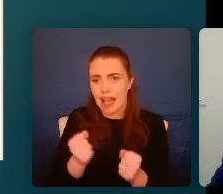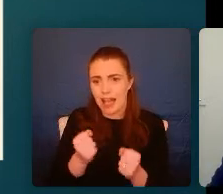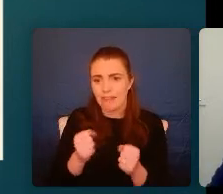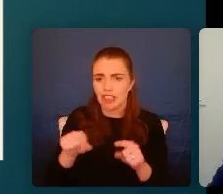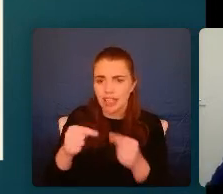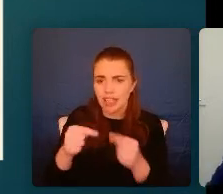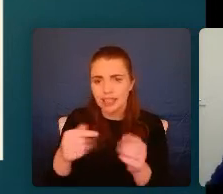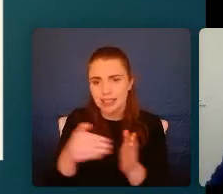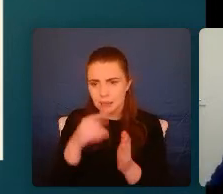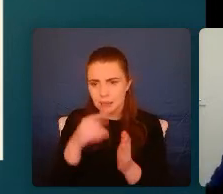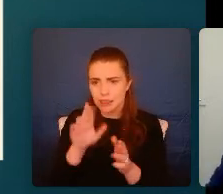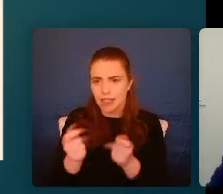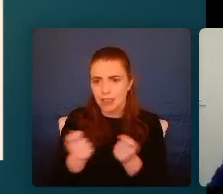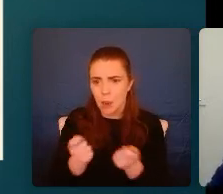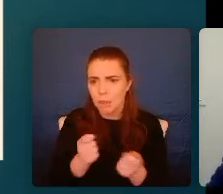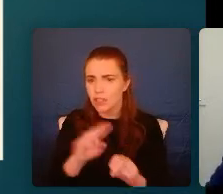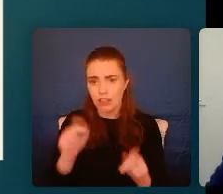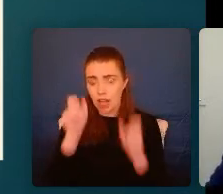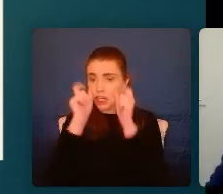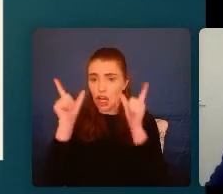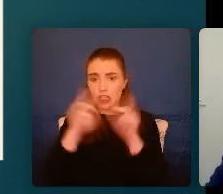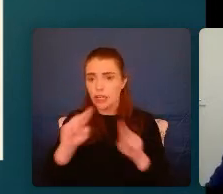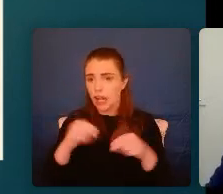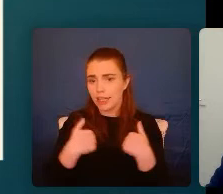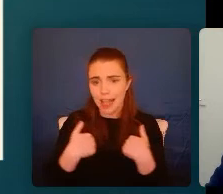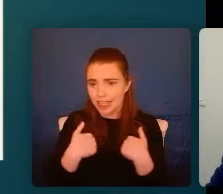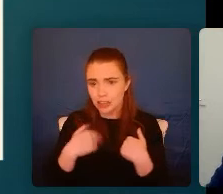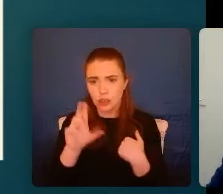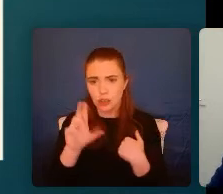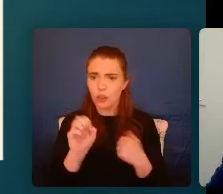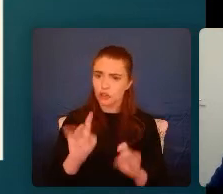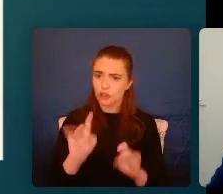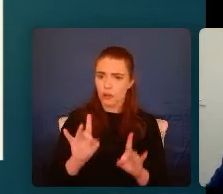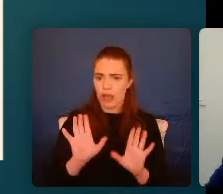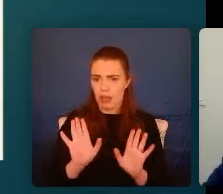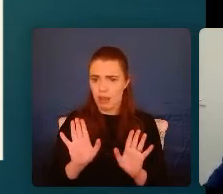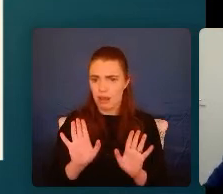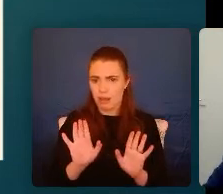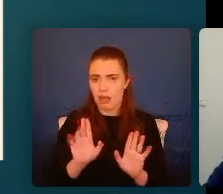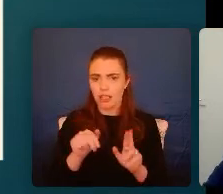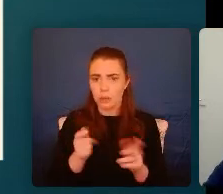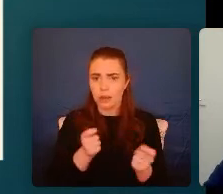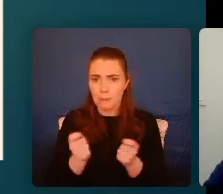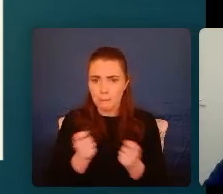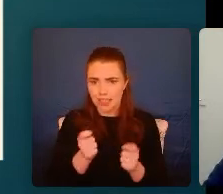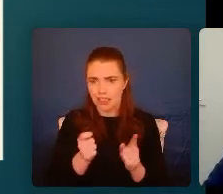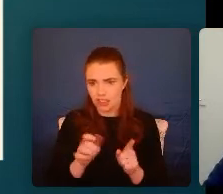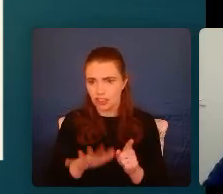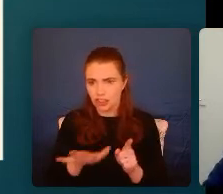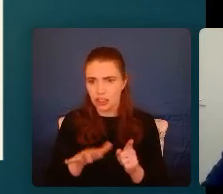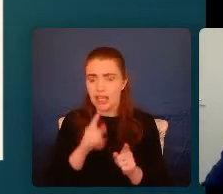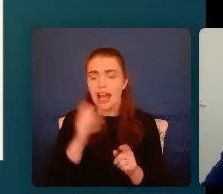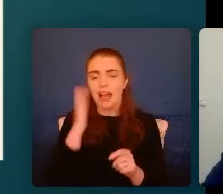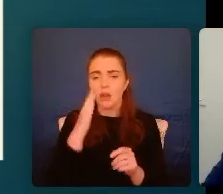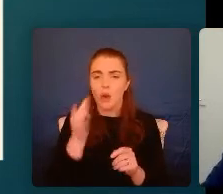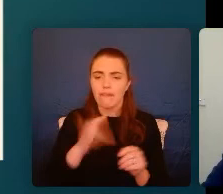And you're just not alert, not anxious. You're just kind of you're OK and you can manage within that, even if life throws